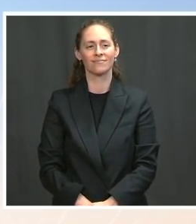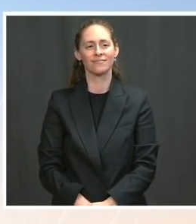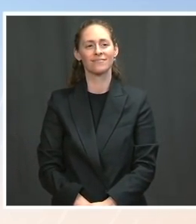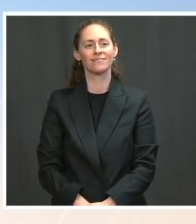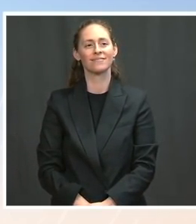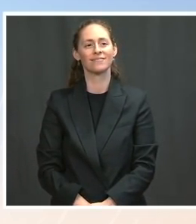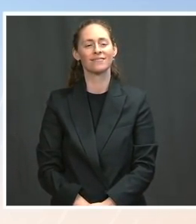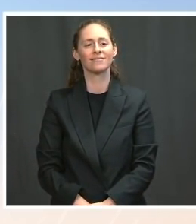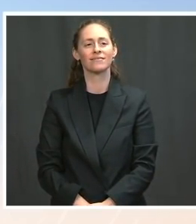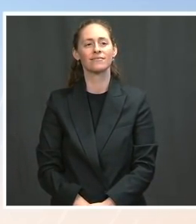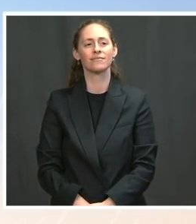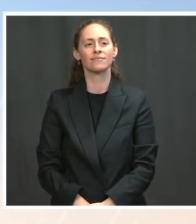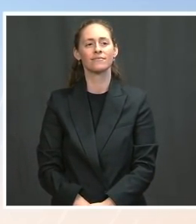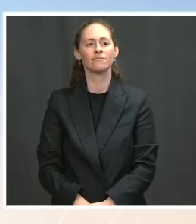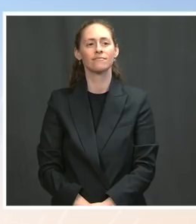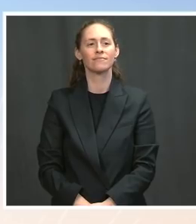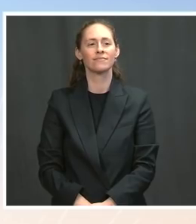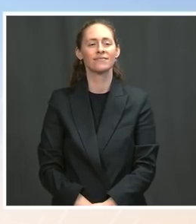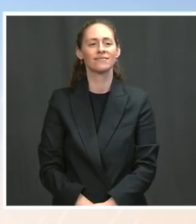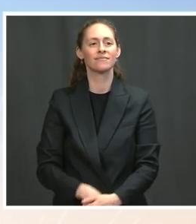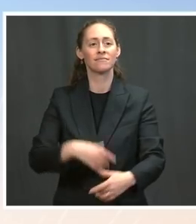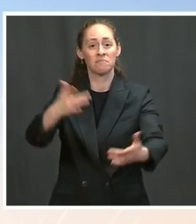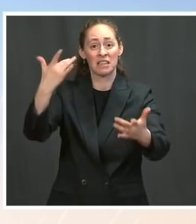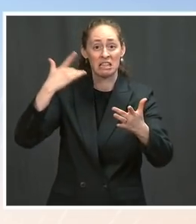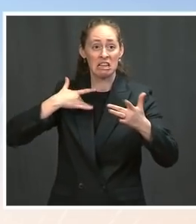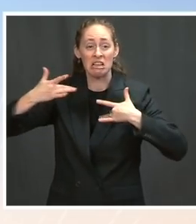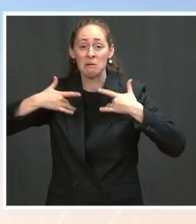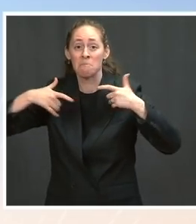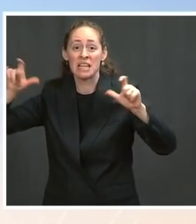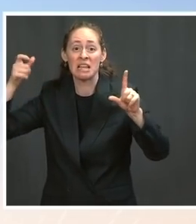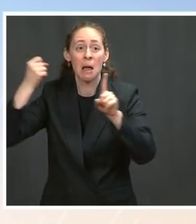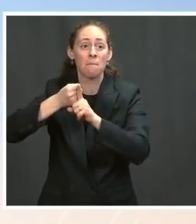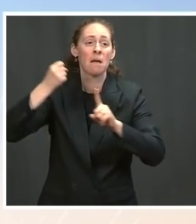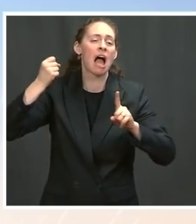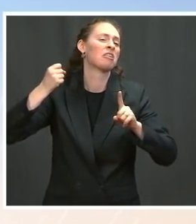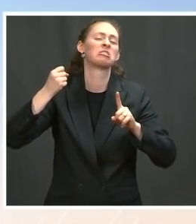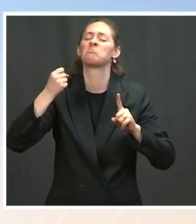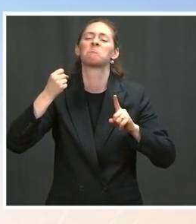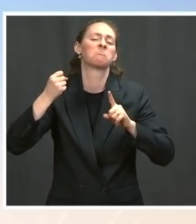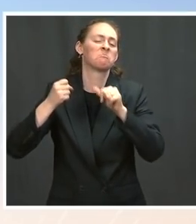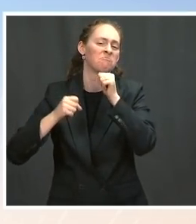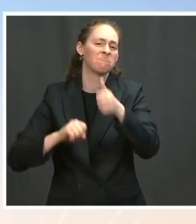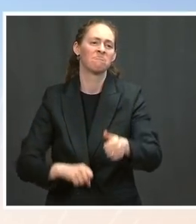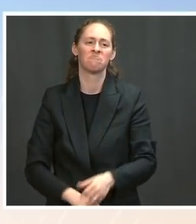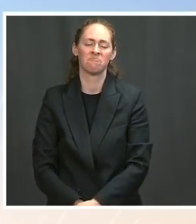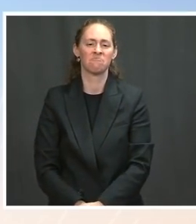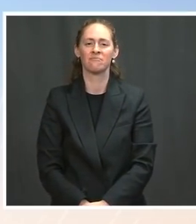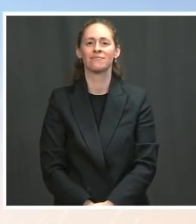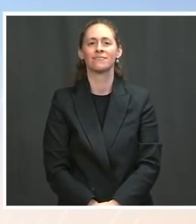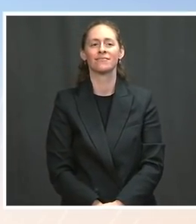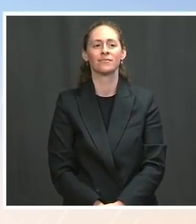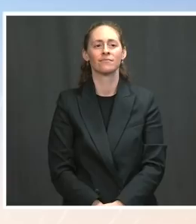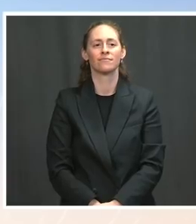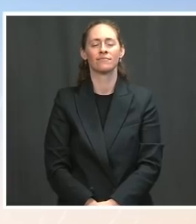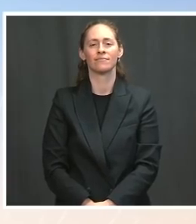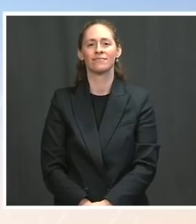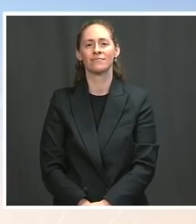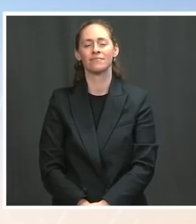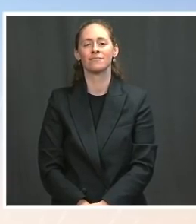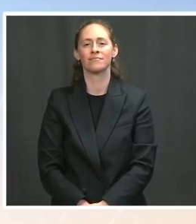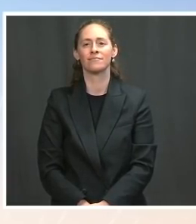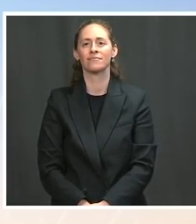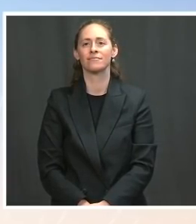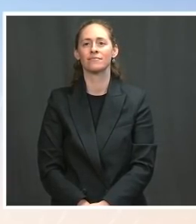widespread impact in the data. The One more question. Last month, you said that you provide an update on the President's medical